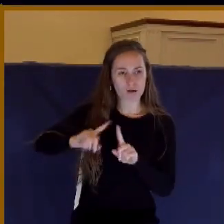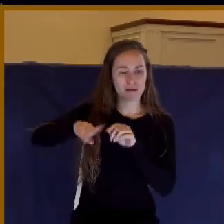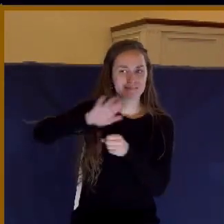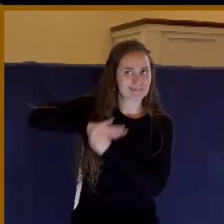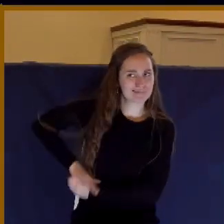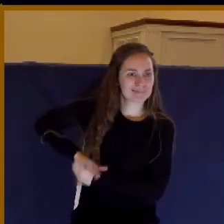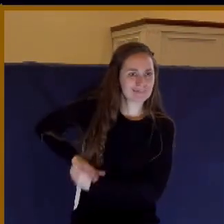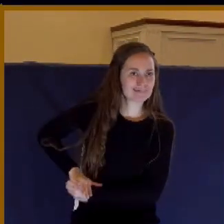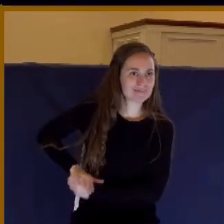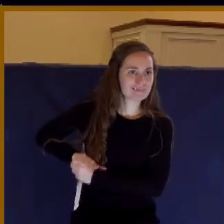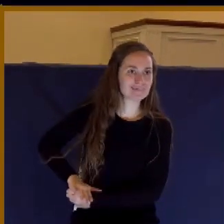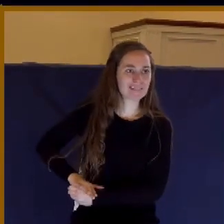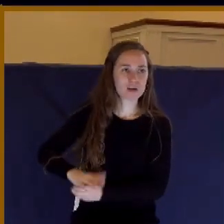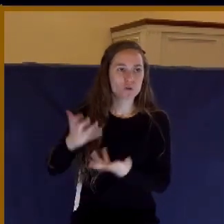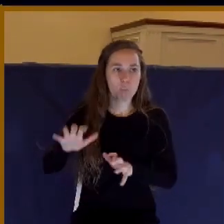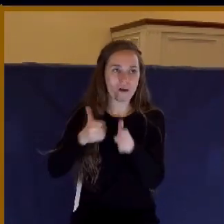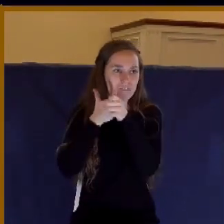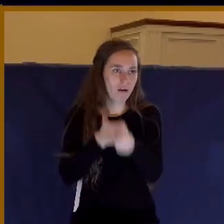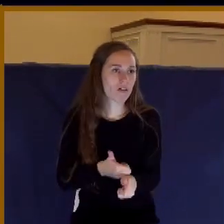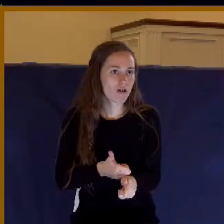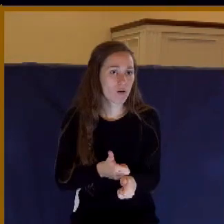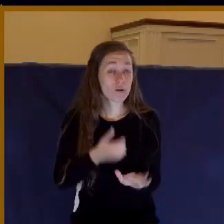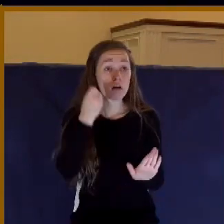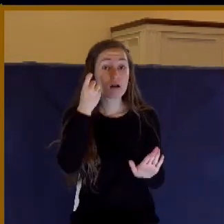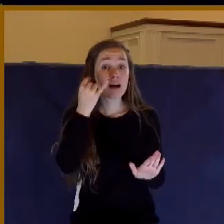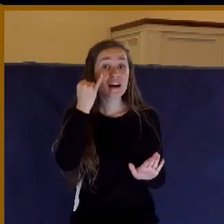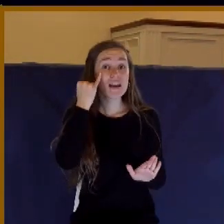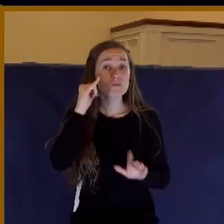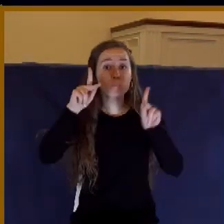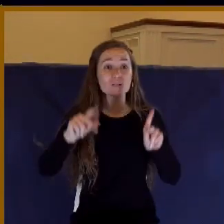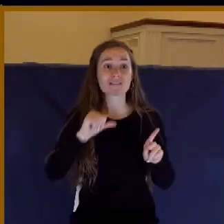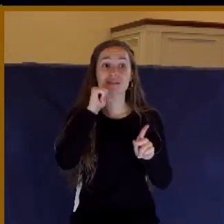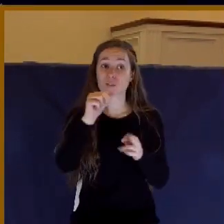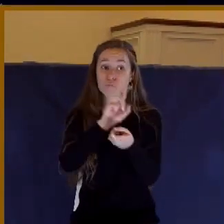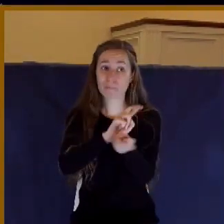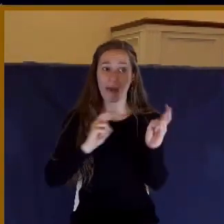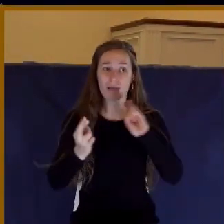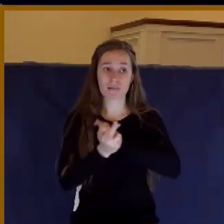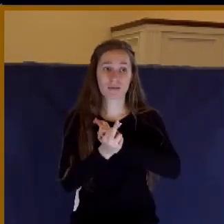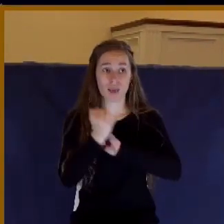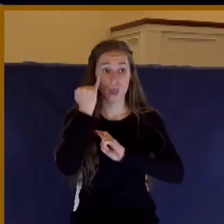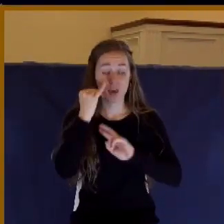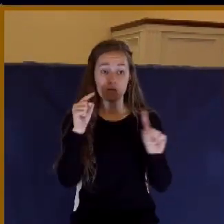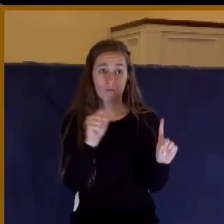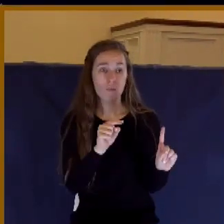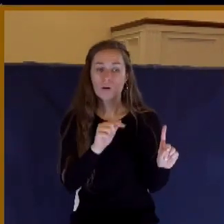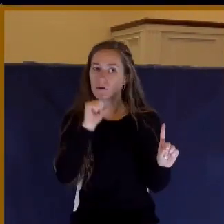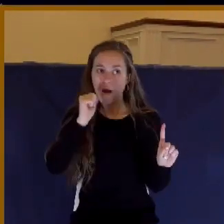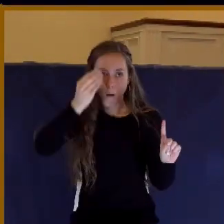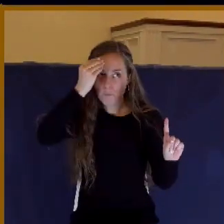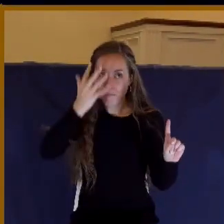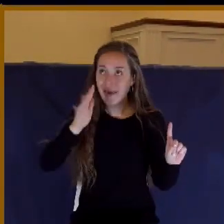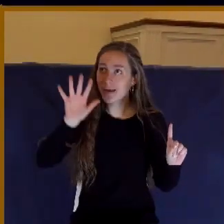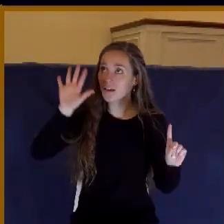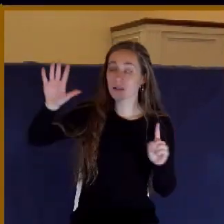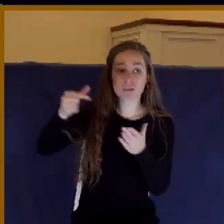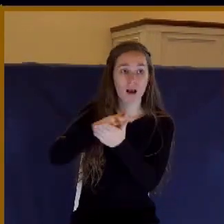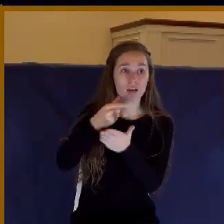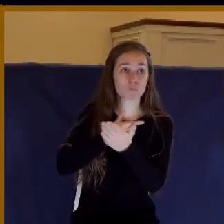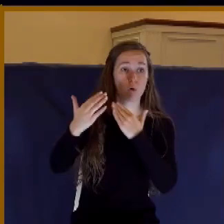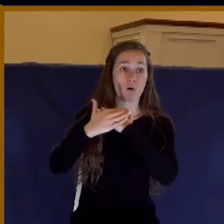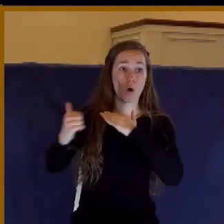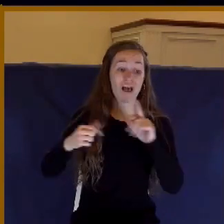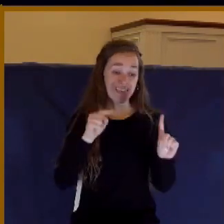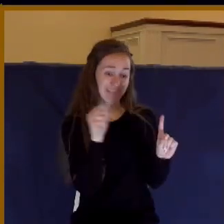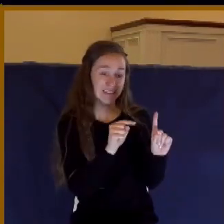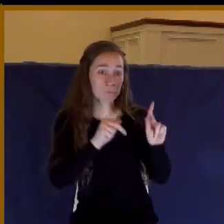You understand that anyone who has not repented, who has not obeyed the call of the gospel, is under the